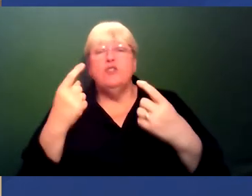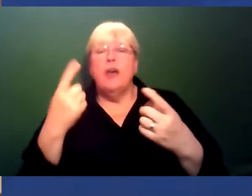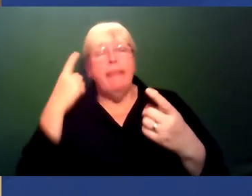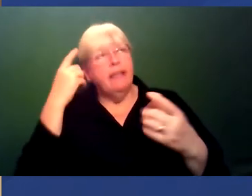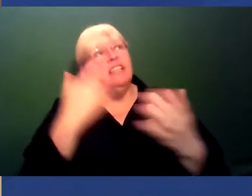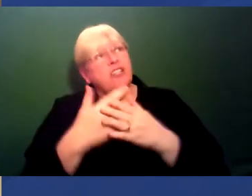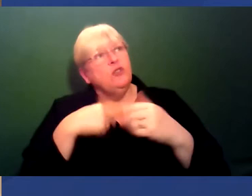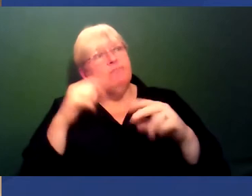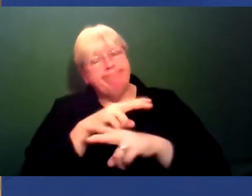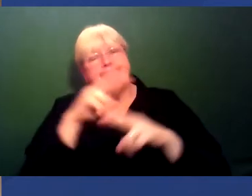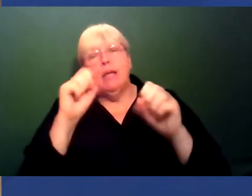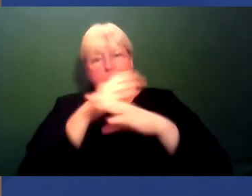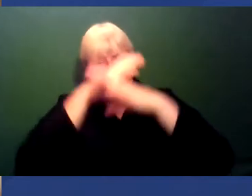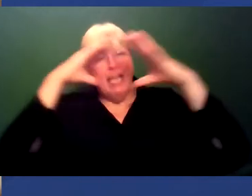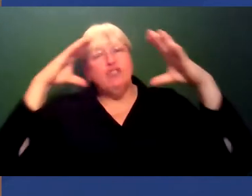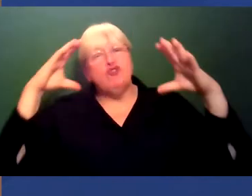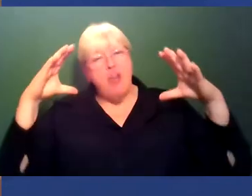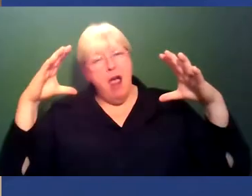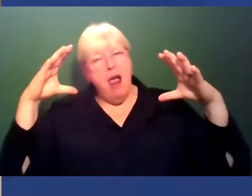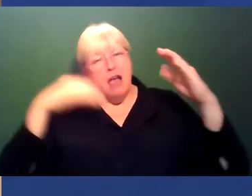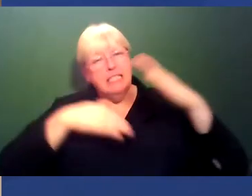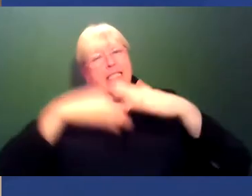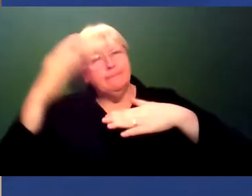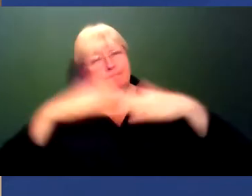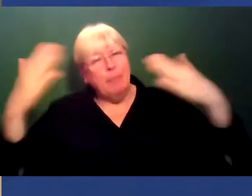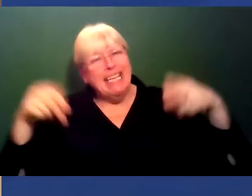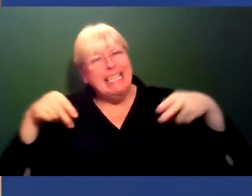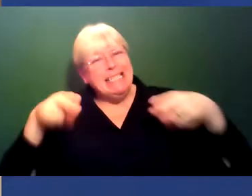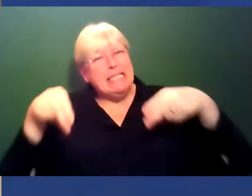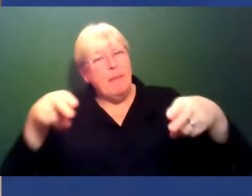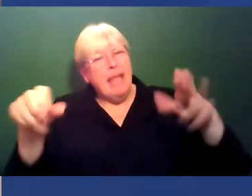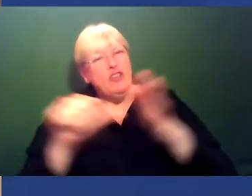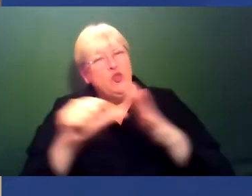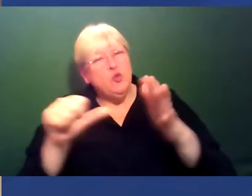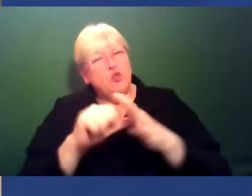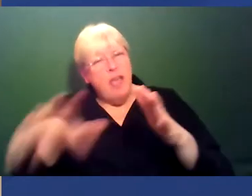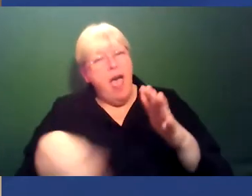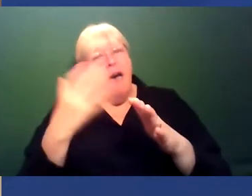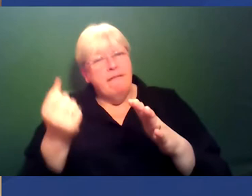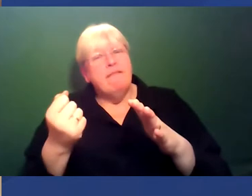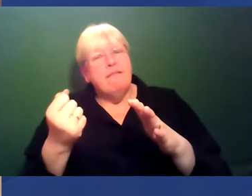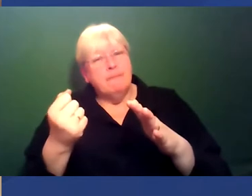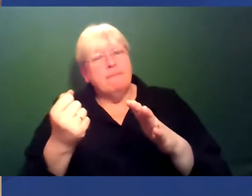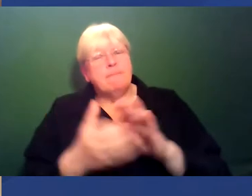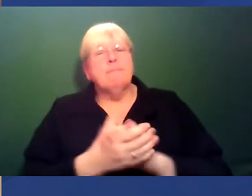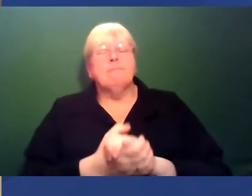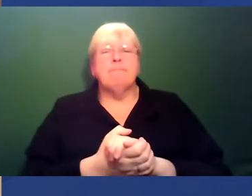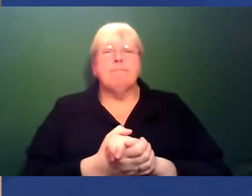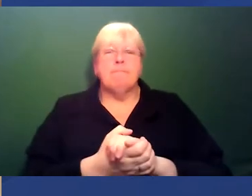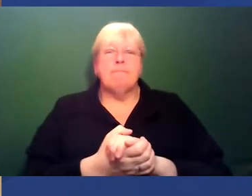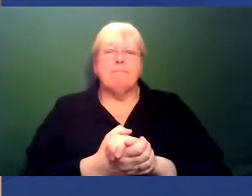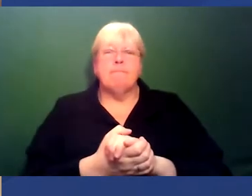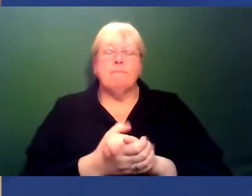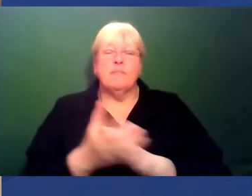the bigger system, sort of issues we have, which undoubtedly means